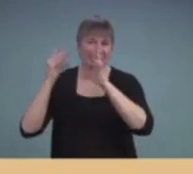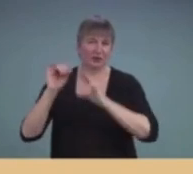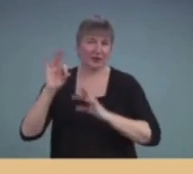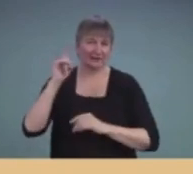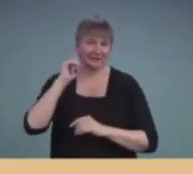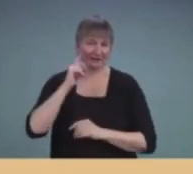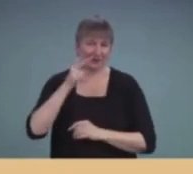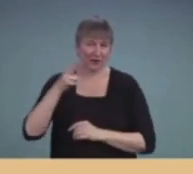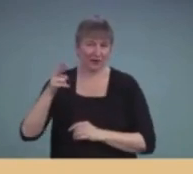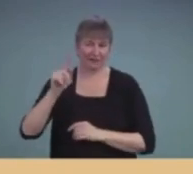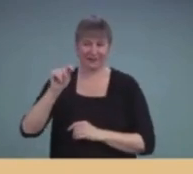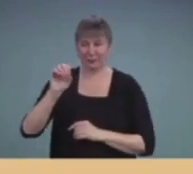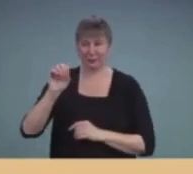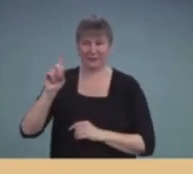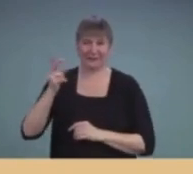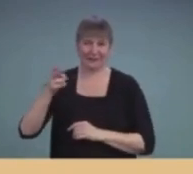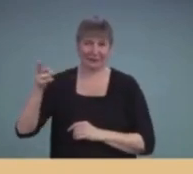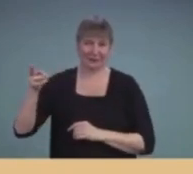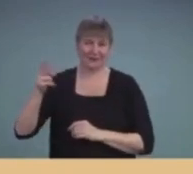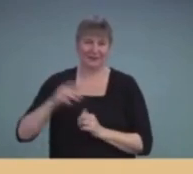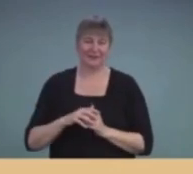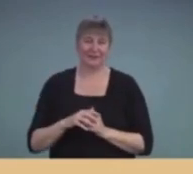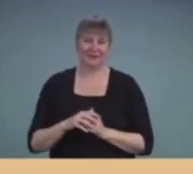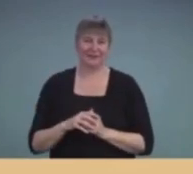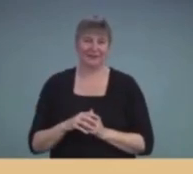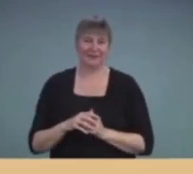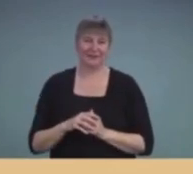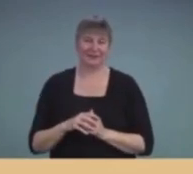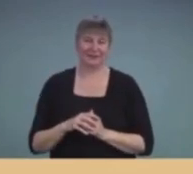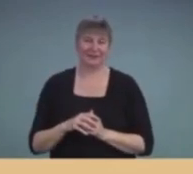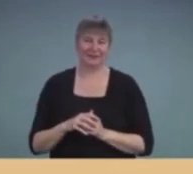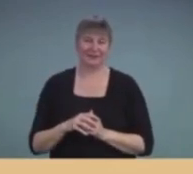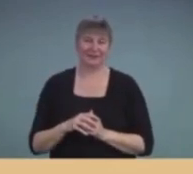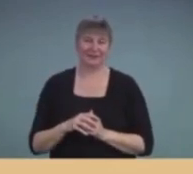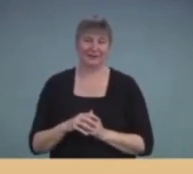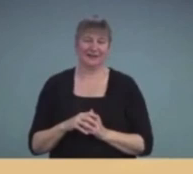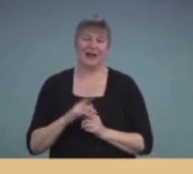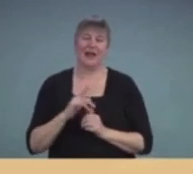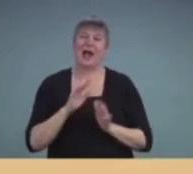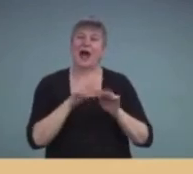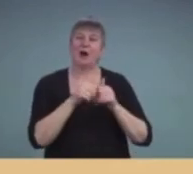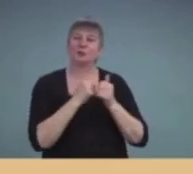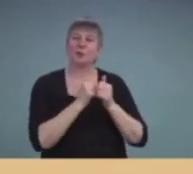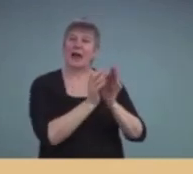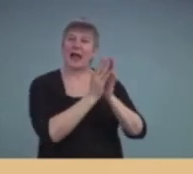What would I request for an audiologist regarding further testing?